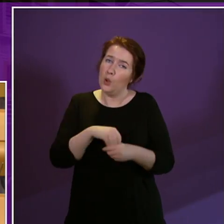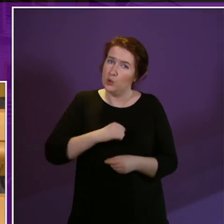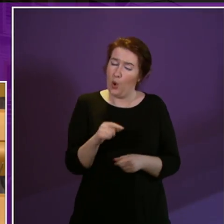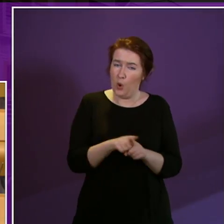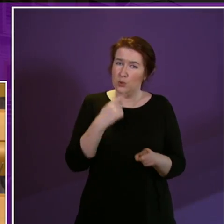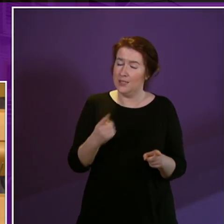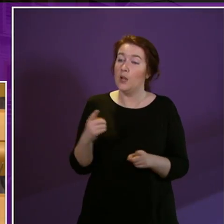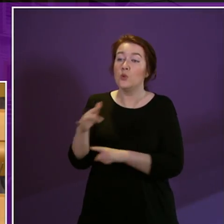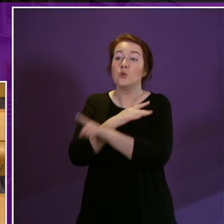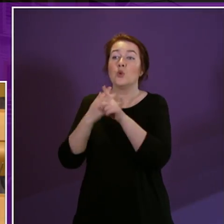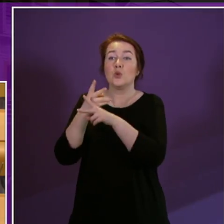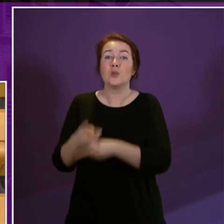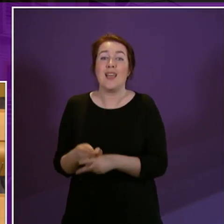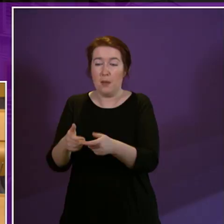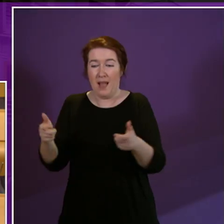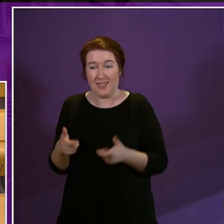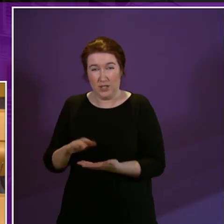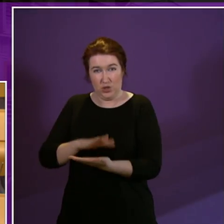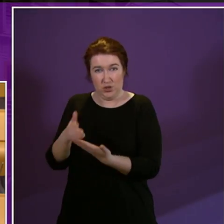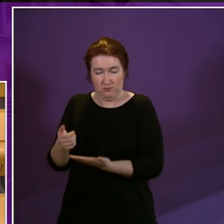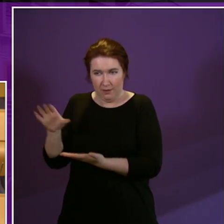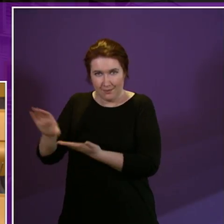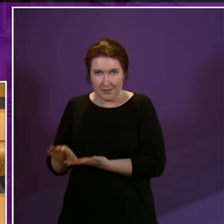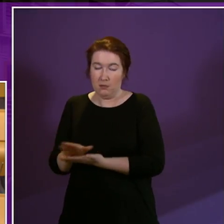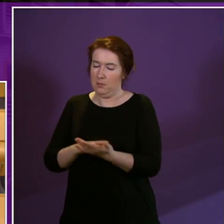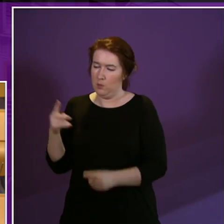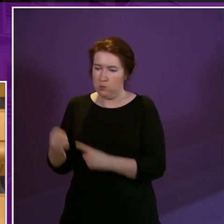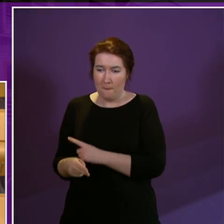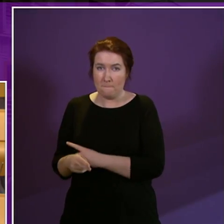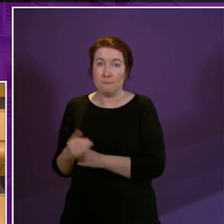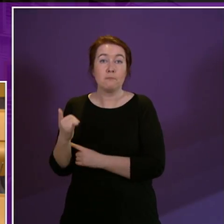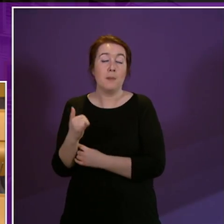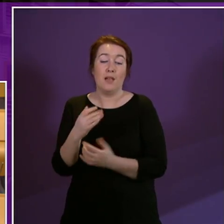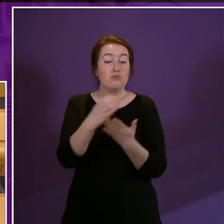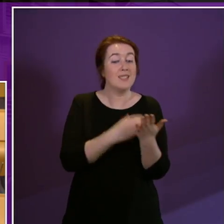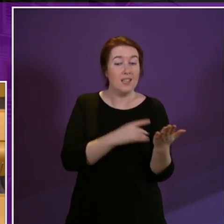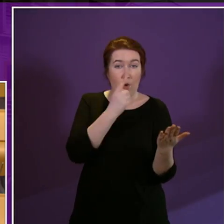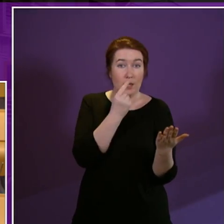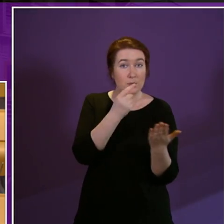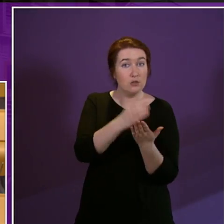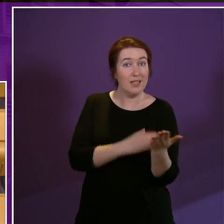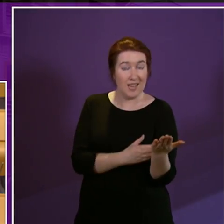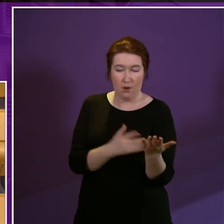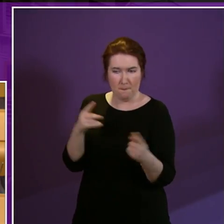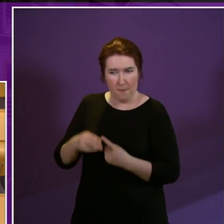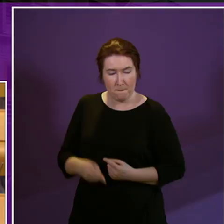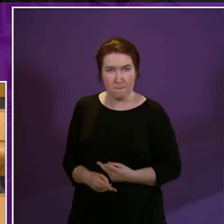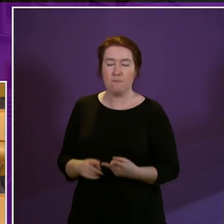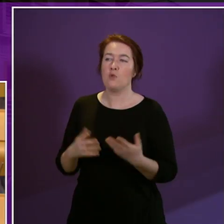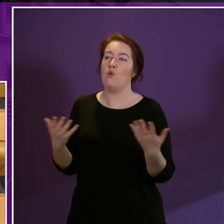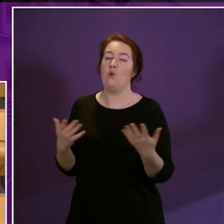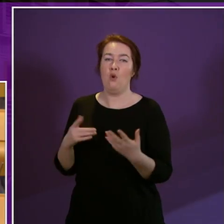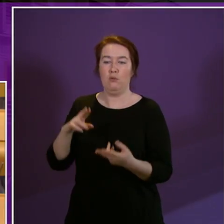cuts to social care packages, whether that is a result of the eligibility criteria or reductions